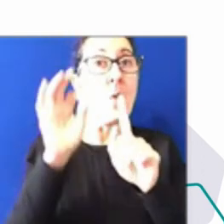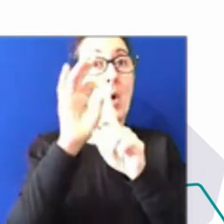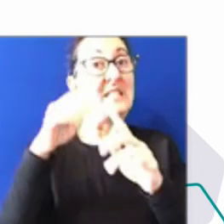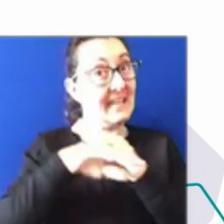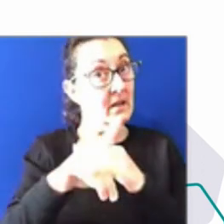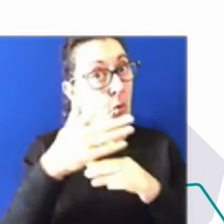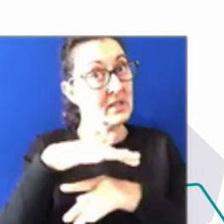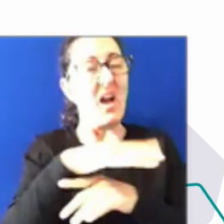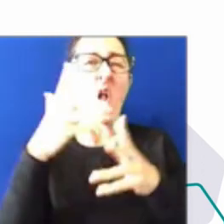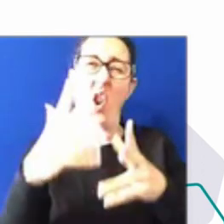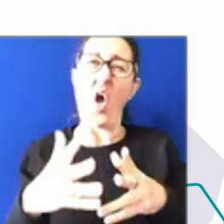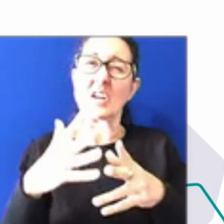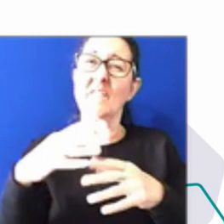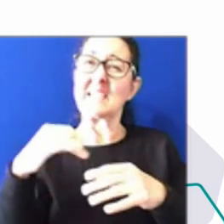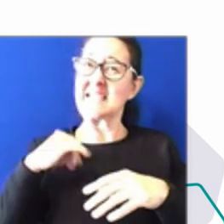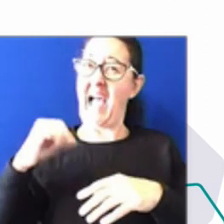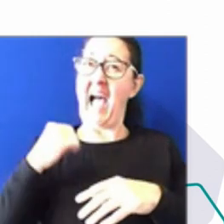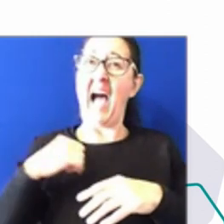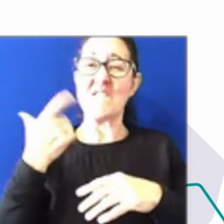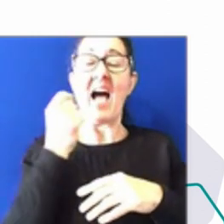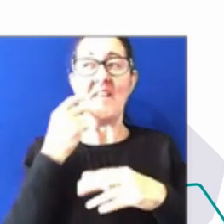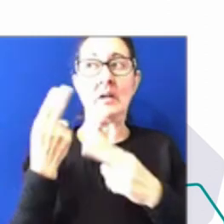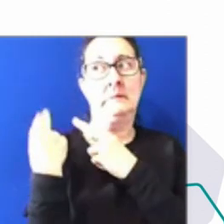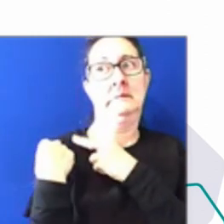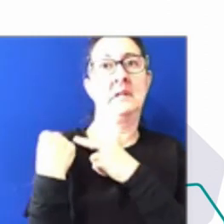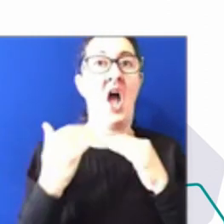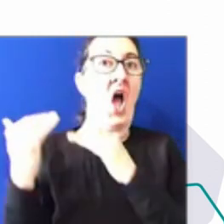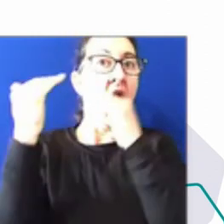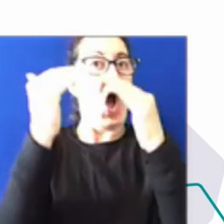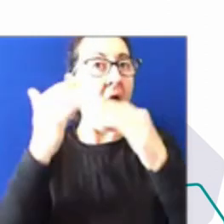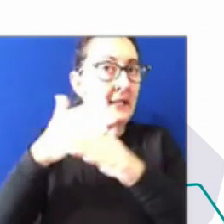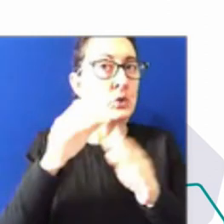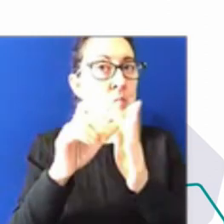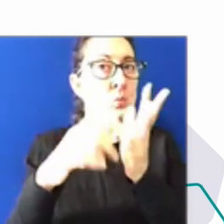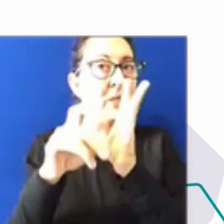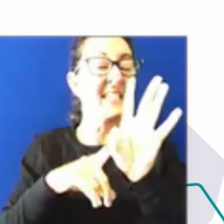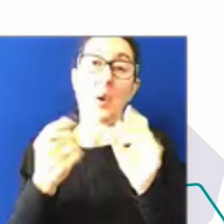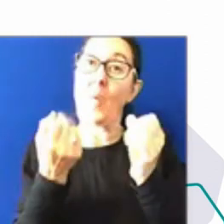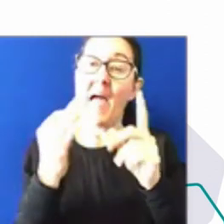periods without promotion. And Natalie, if I could get your thoughts on that first.